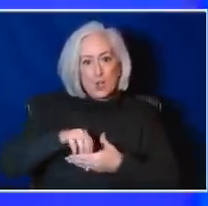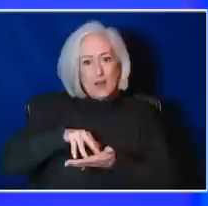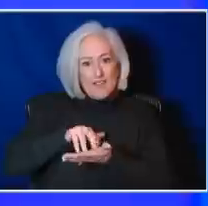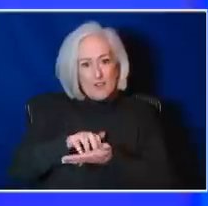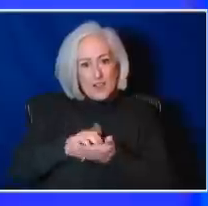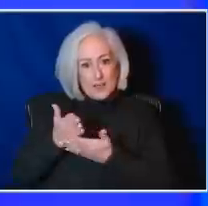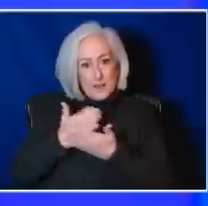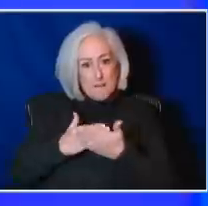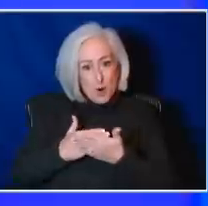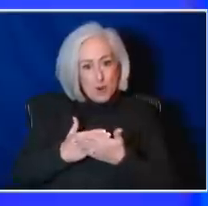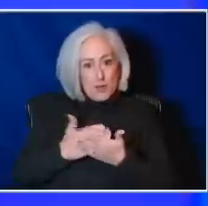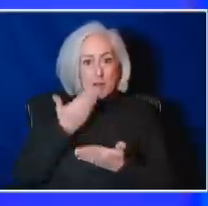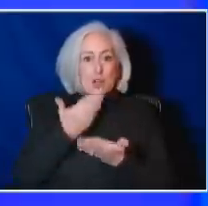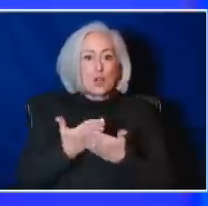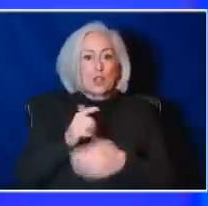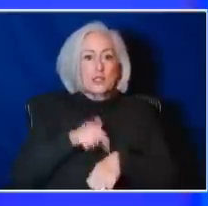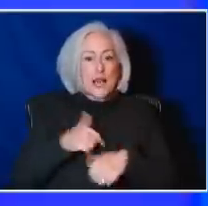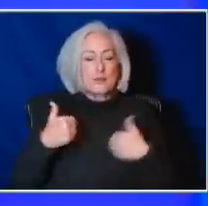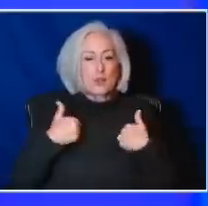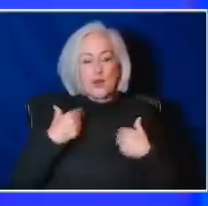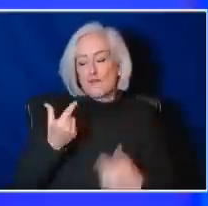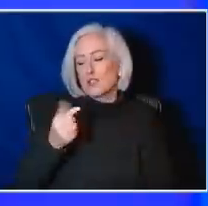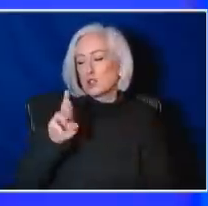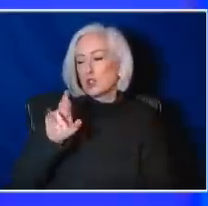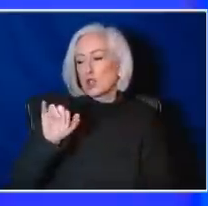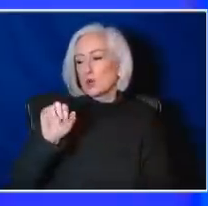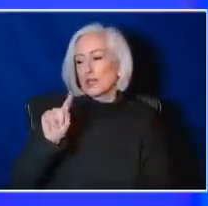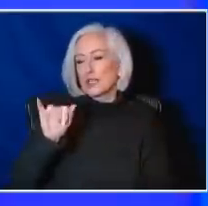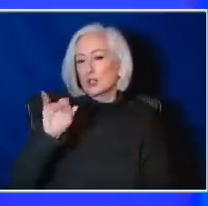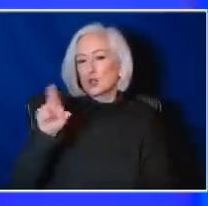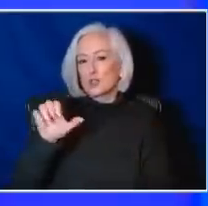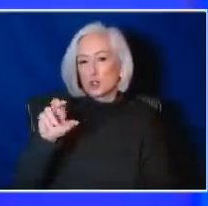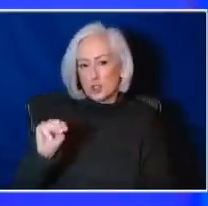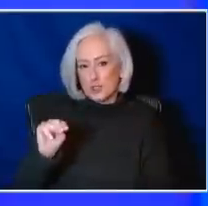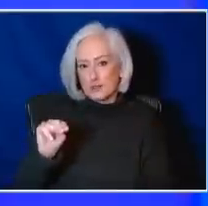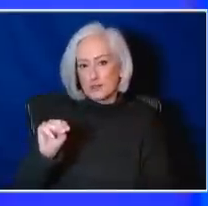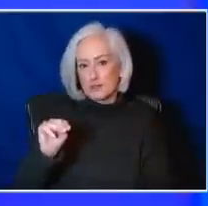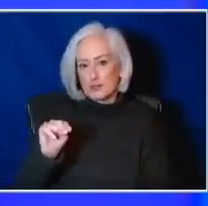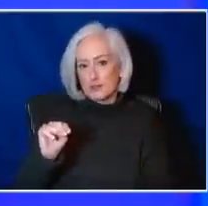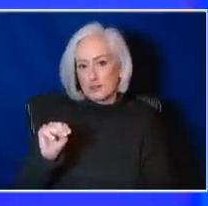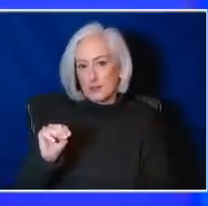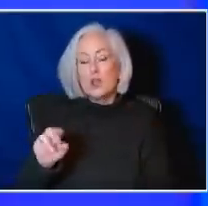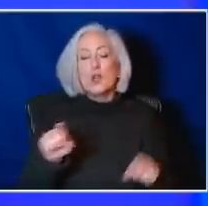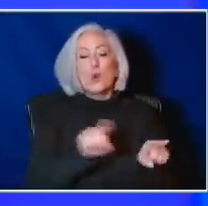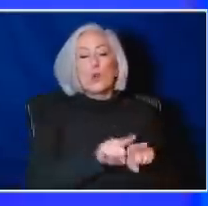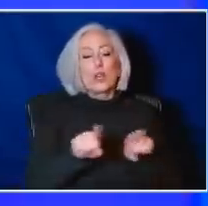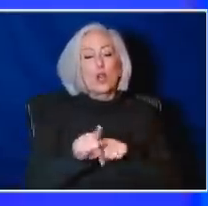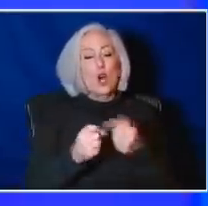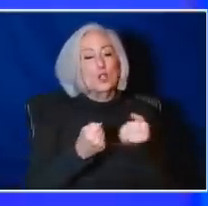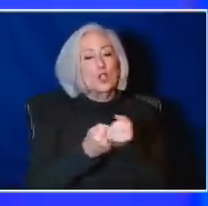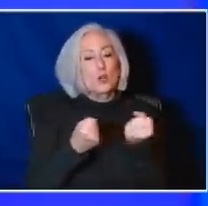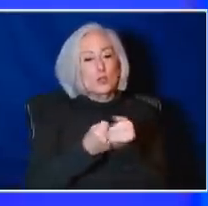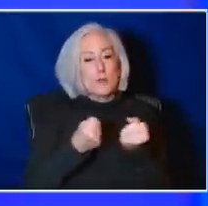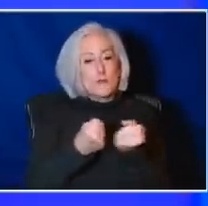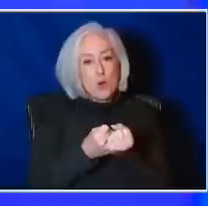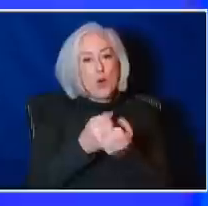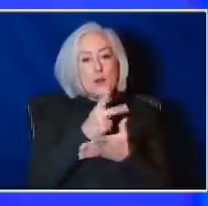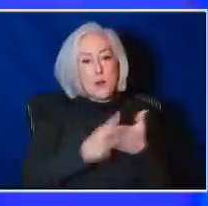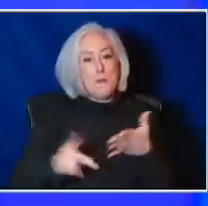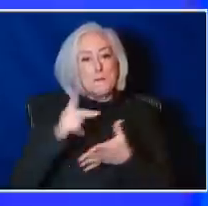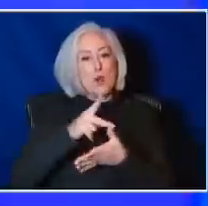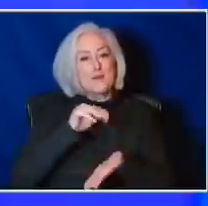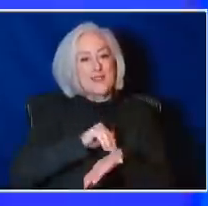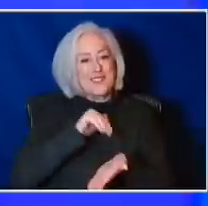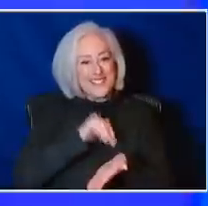that's a great time to have a geriatrician. Now that said, we also can serve as supports to a primary care internist or